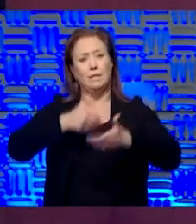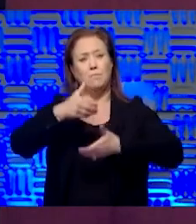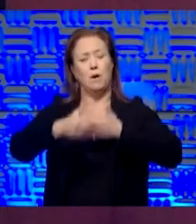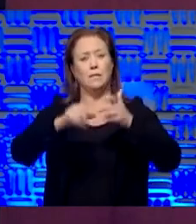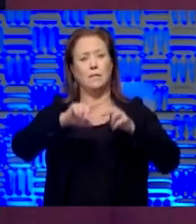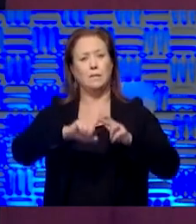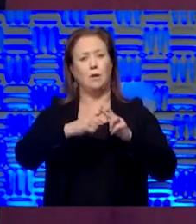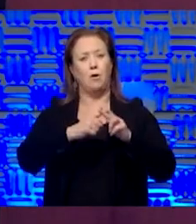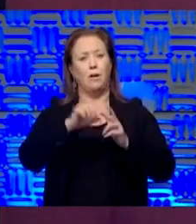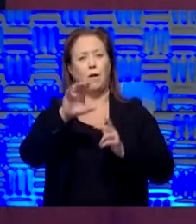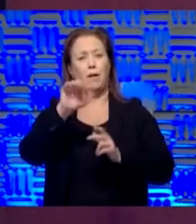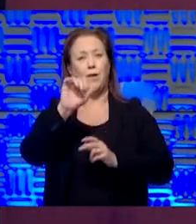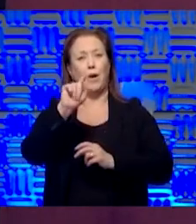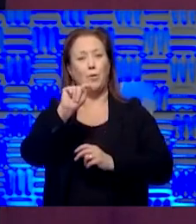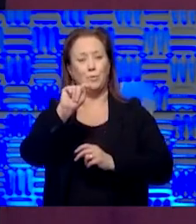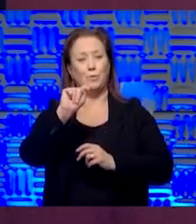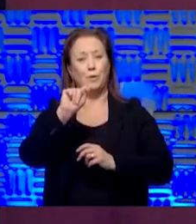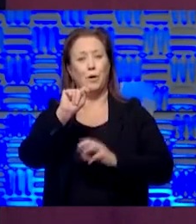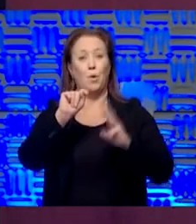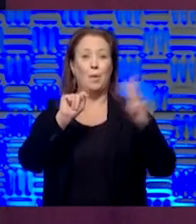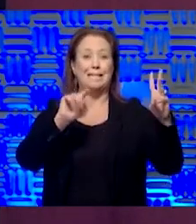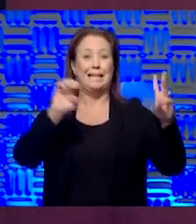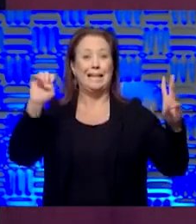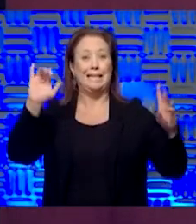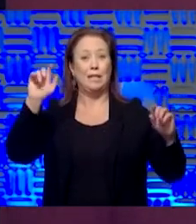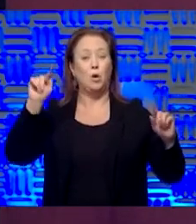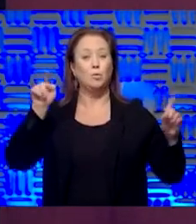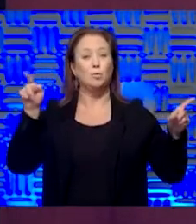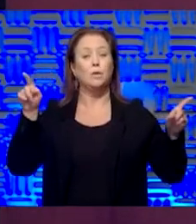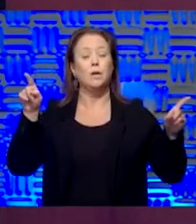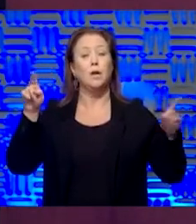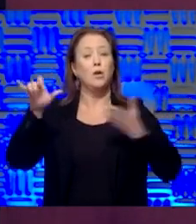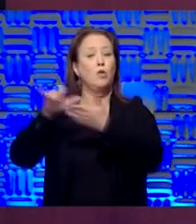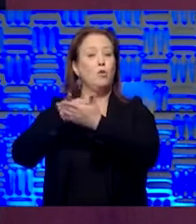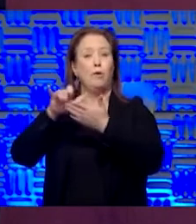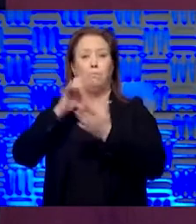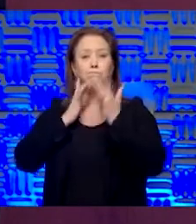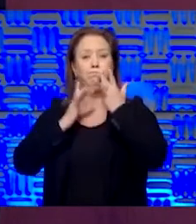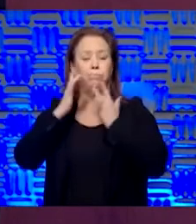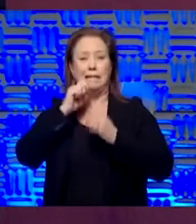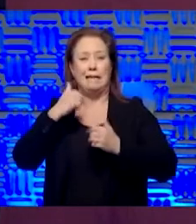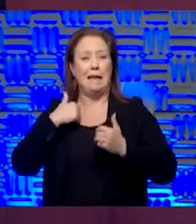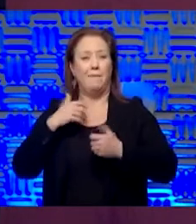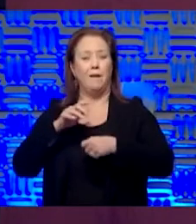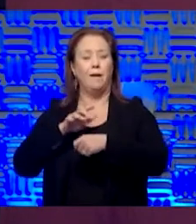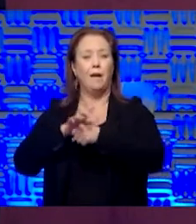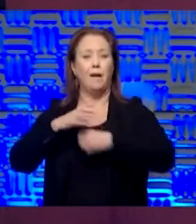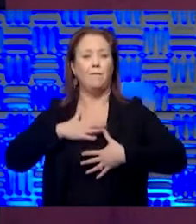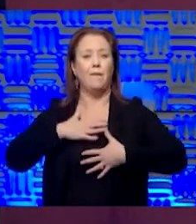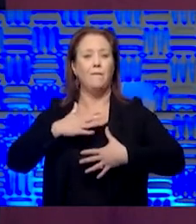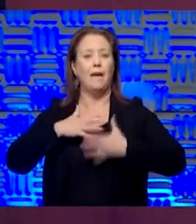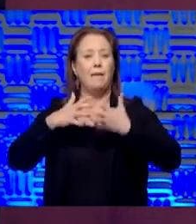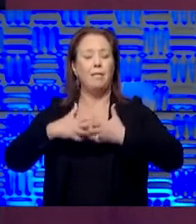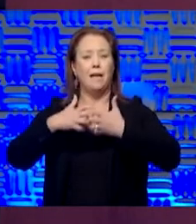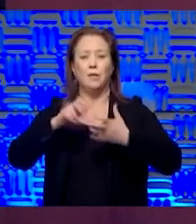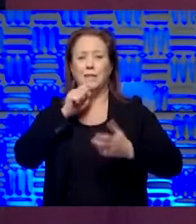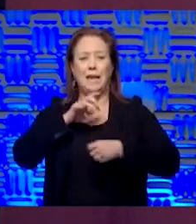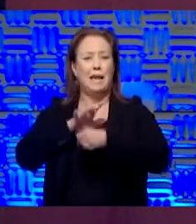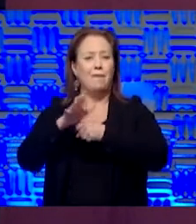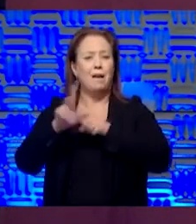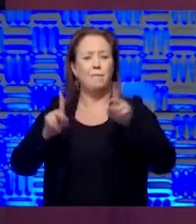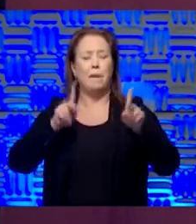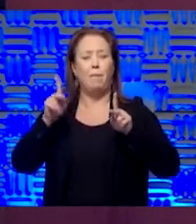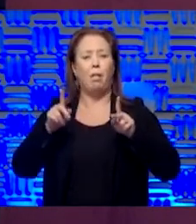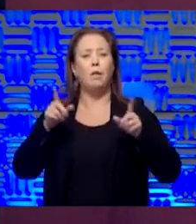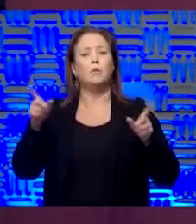started on the coast. And so many of the supplies went there. New York still didn't have enough supplies, right? They were out of ventilators. They were out of people. were out. So everybody's had